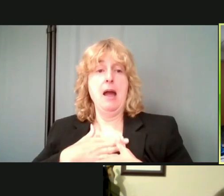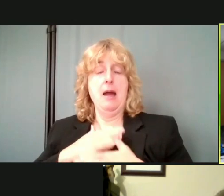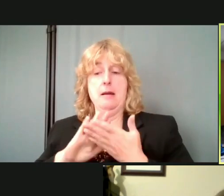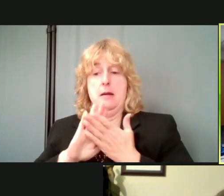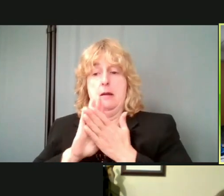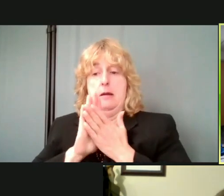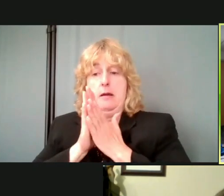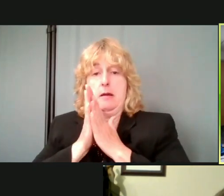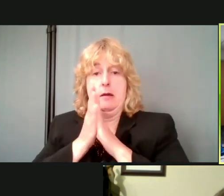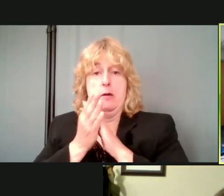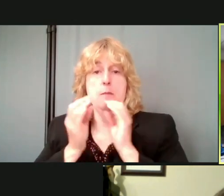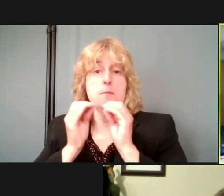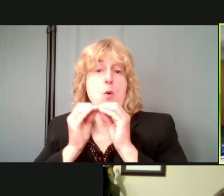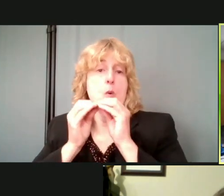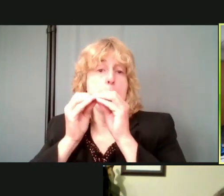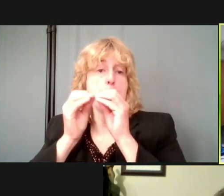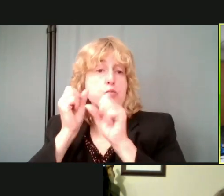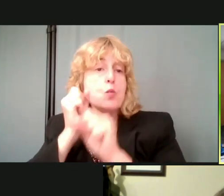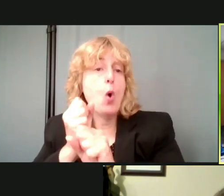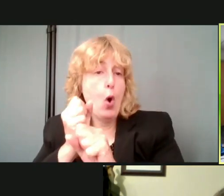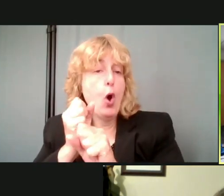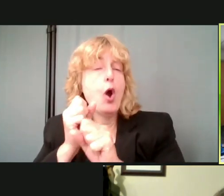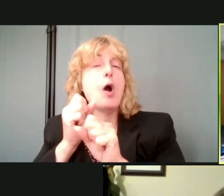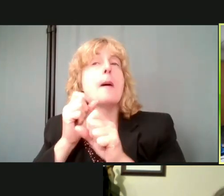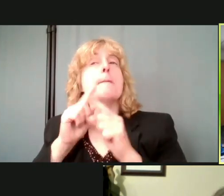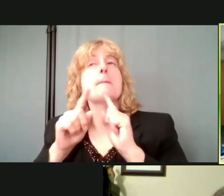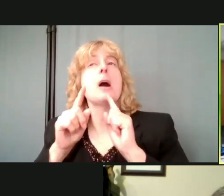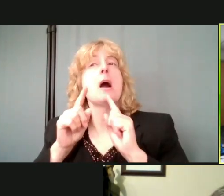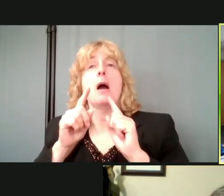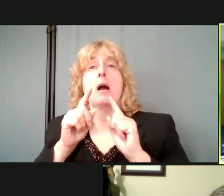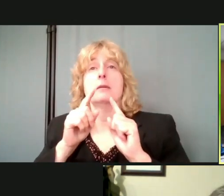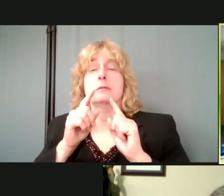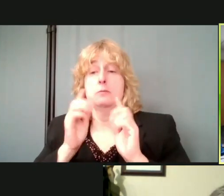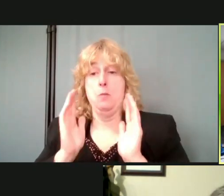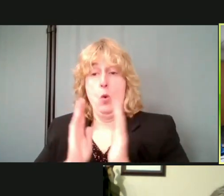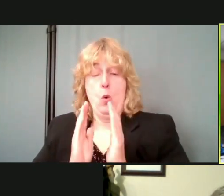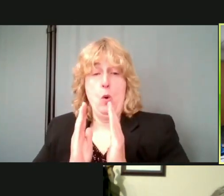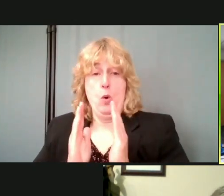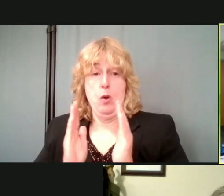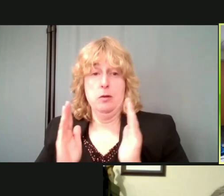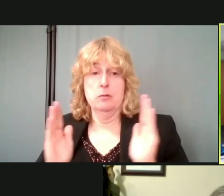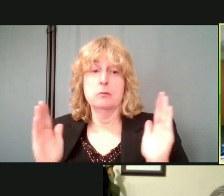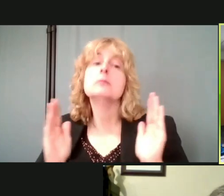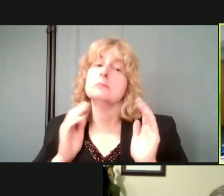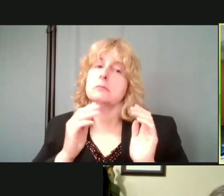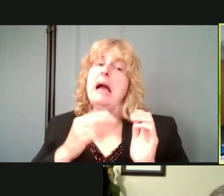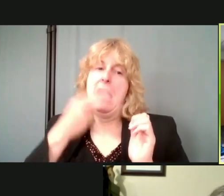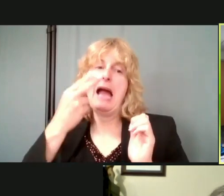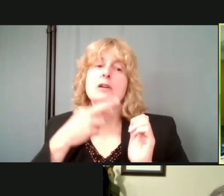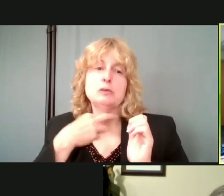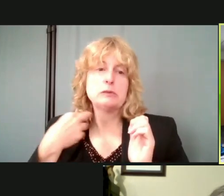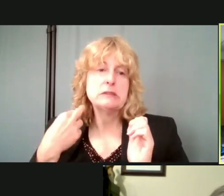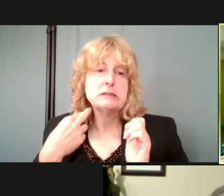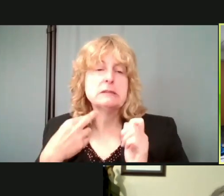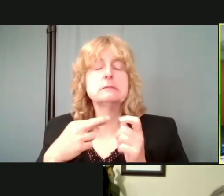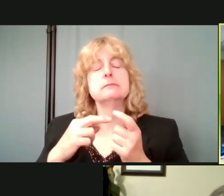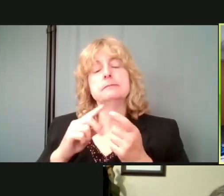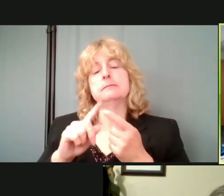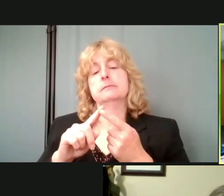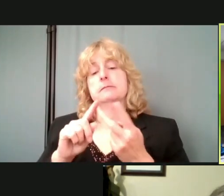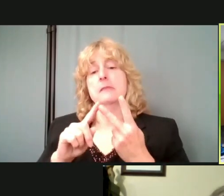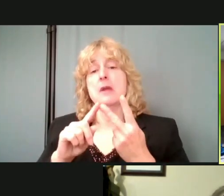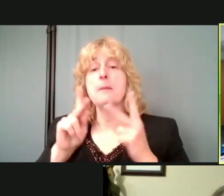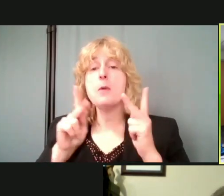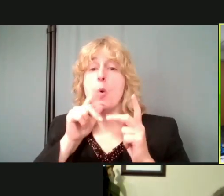stronger are obviously at a higher risk. And then, um, individuals that are using medications like the